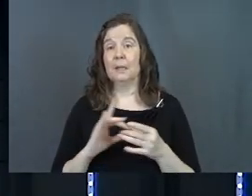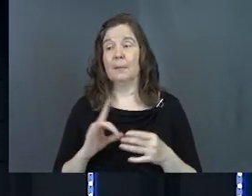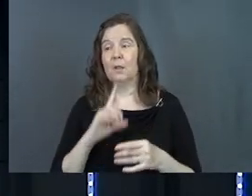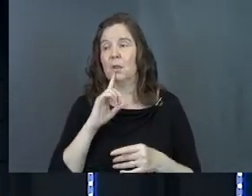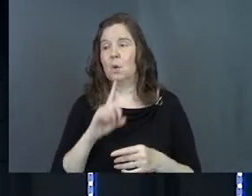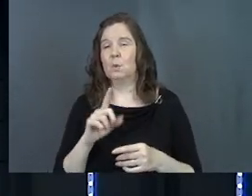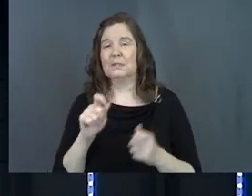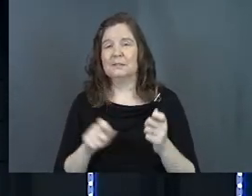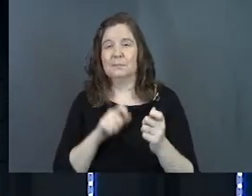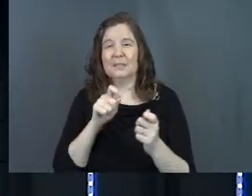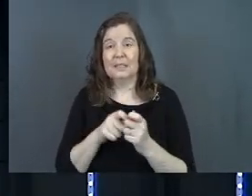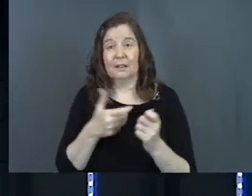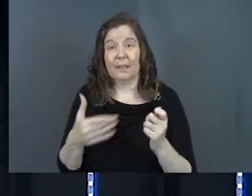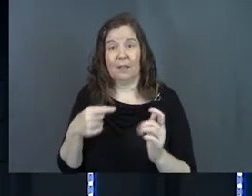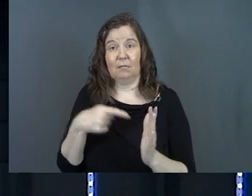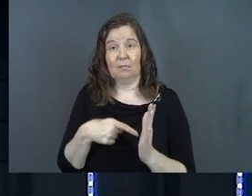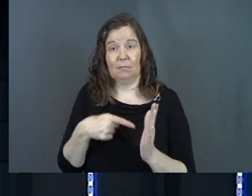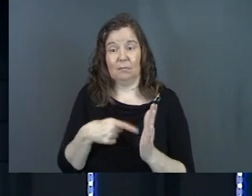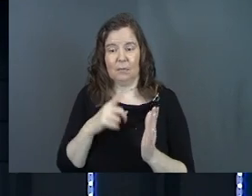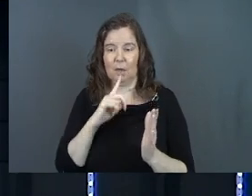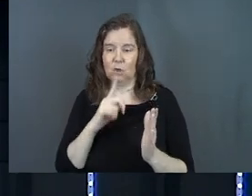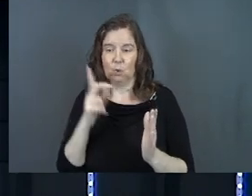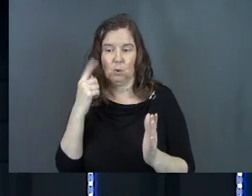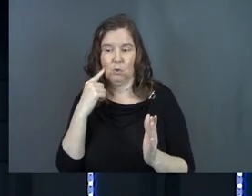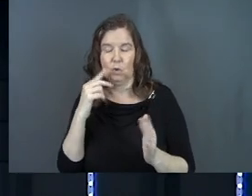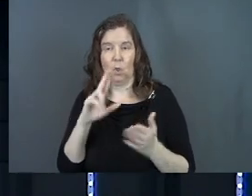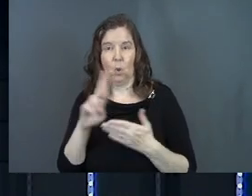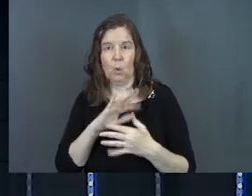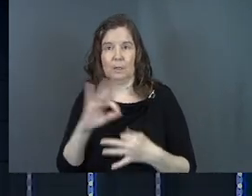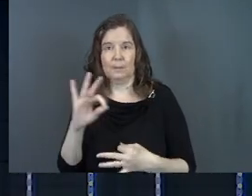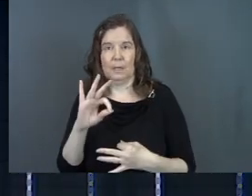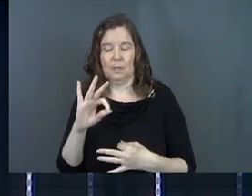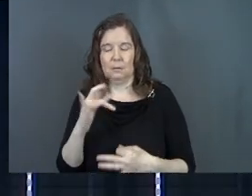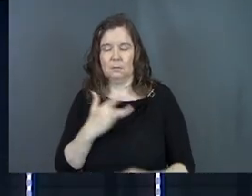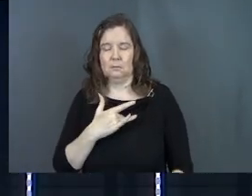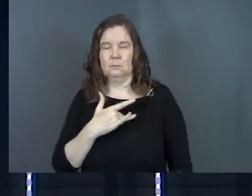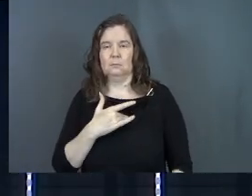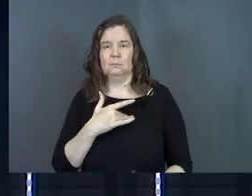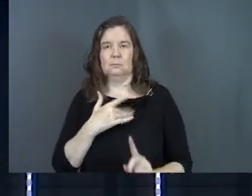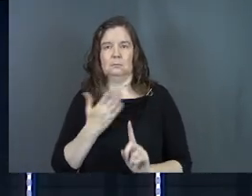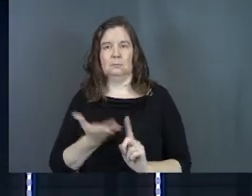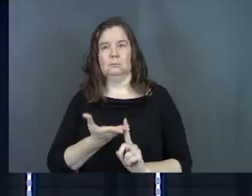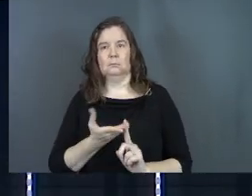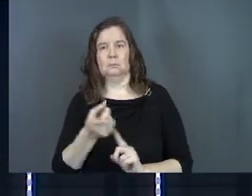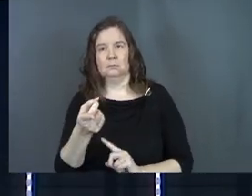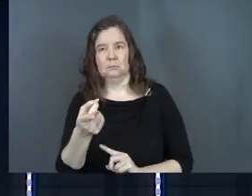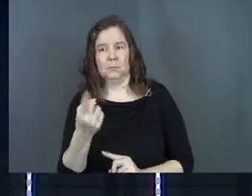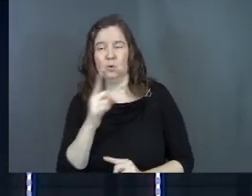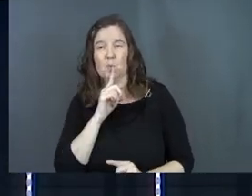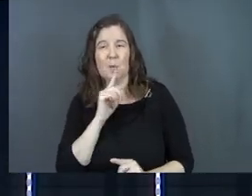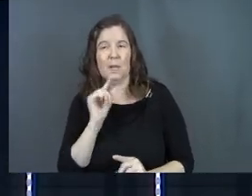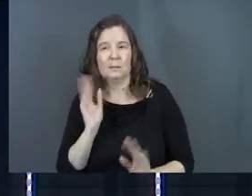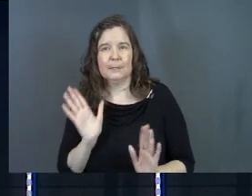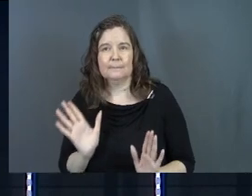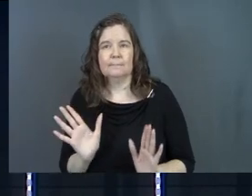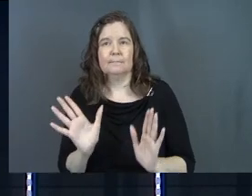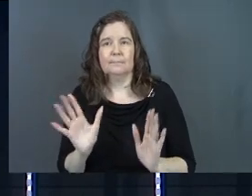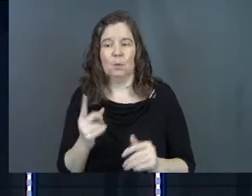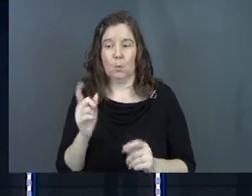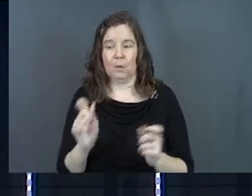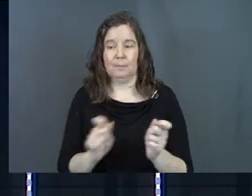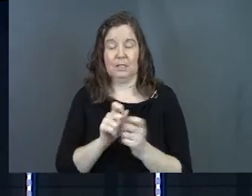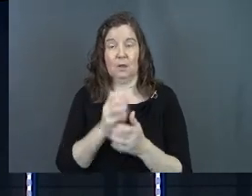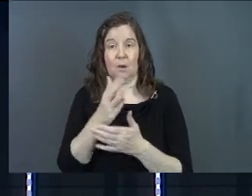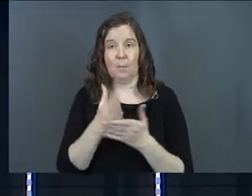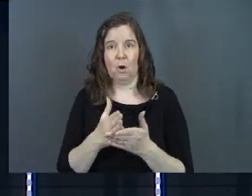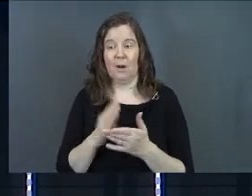message, there was a particular thing and you just heard the Holy Spirit coming. You just felt something in your spirit. There was this real small nudge at this one